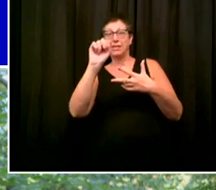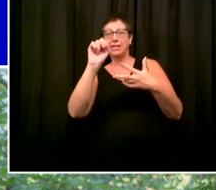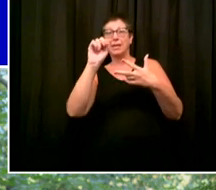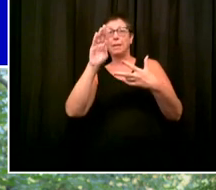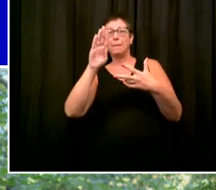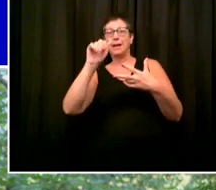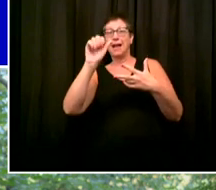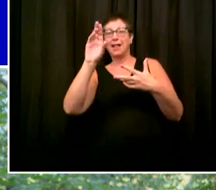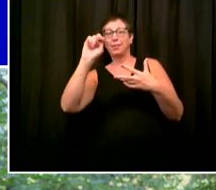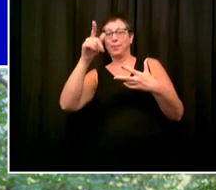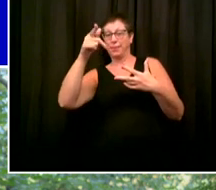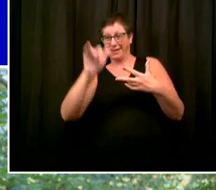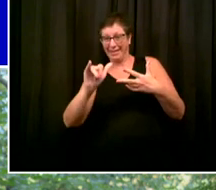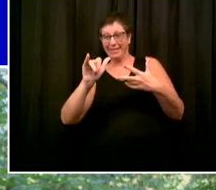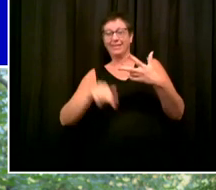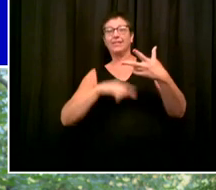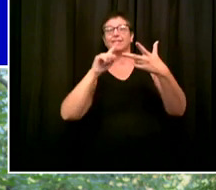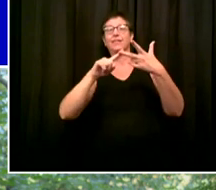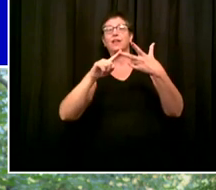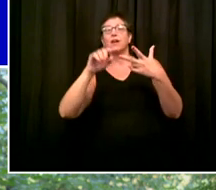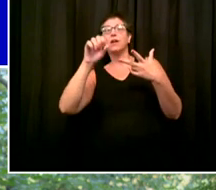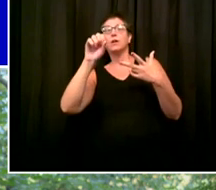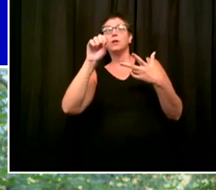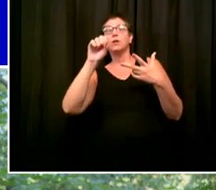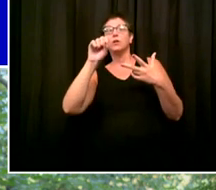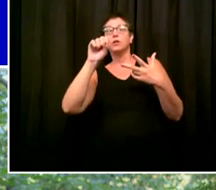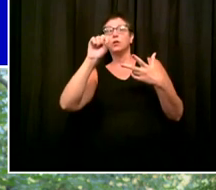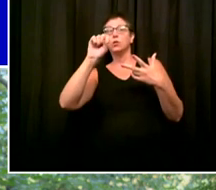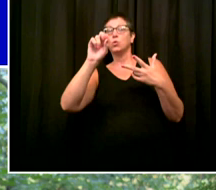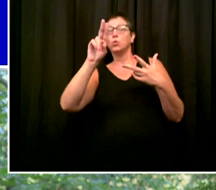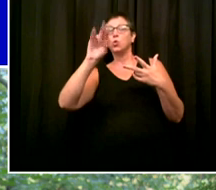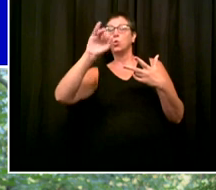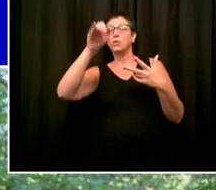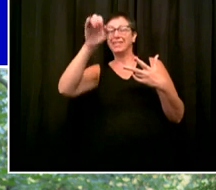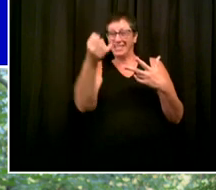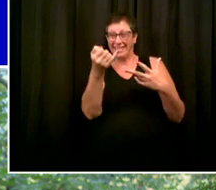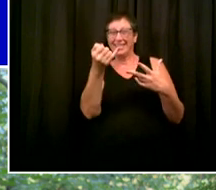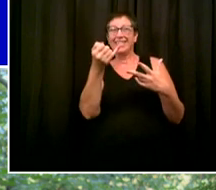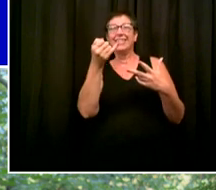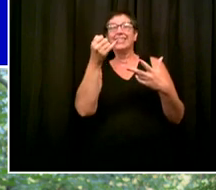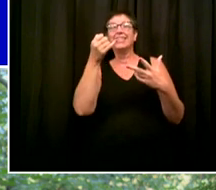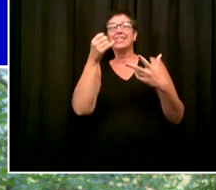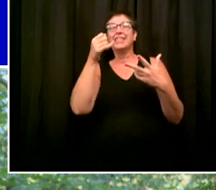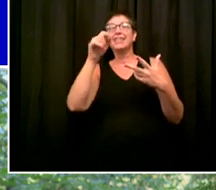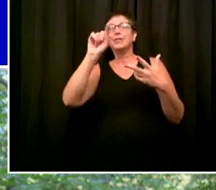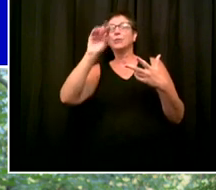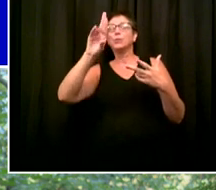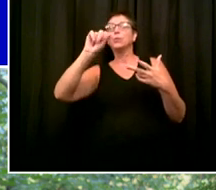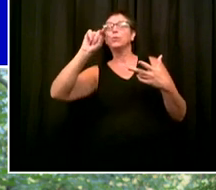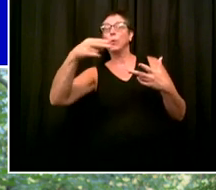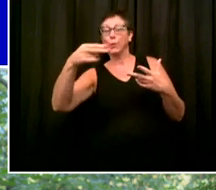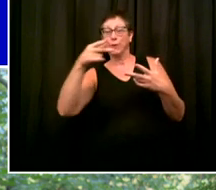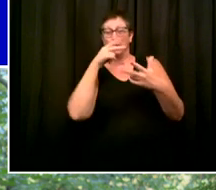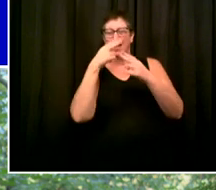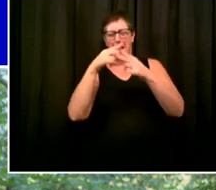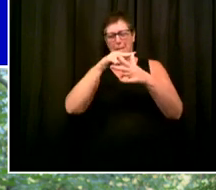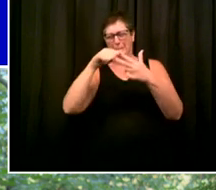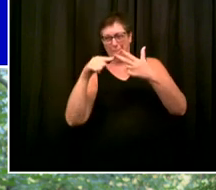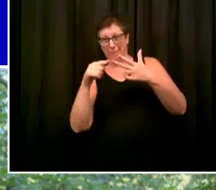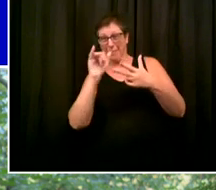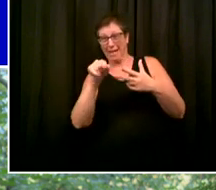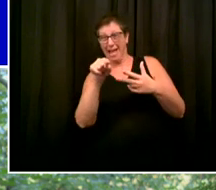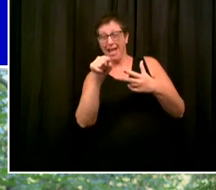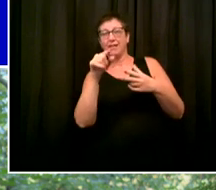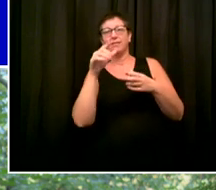the first time there has been a statue of real-life historical figures who are women in Central